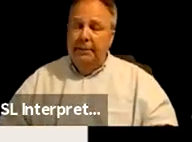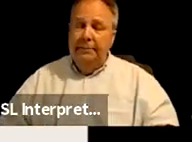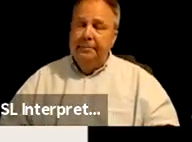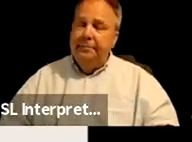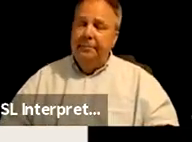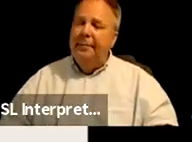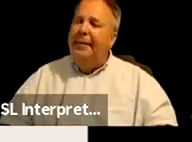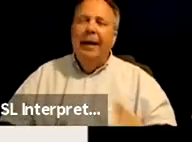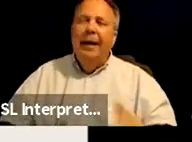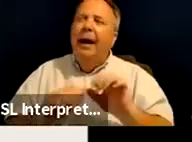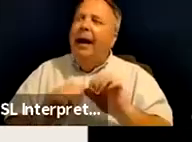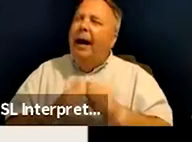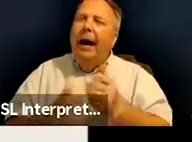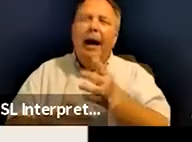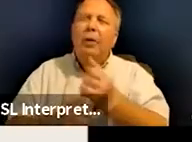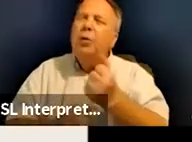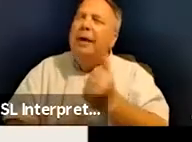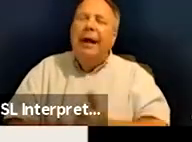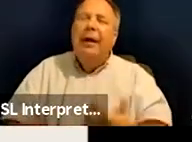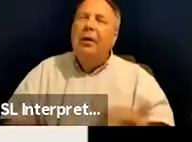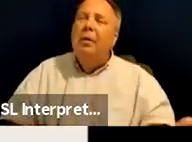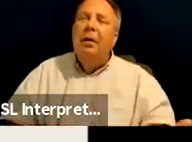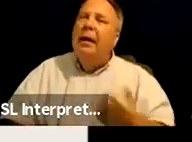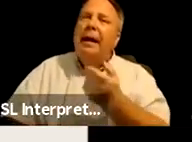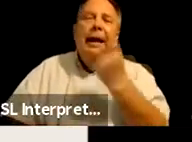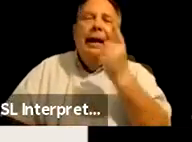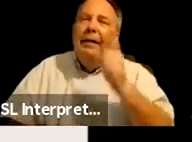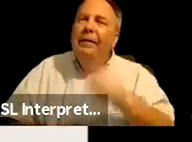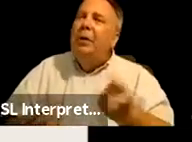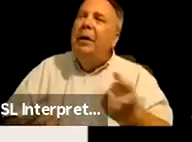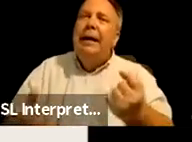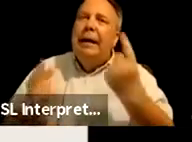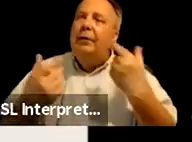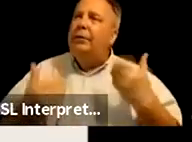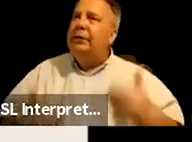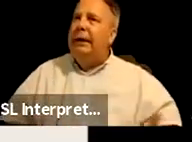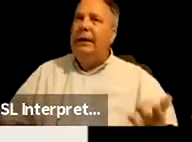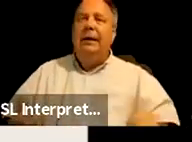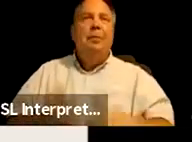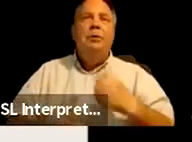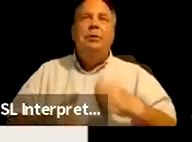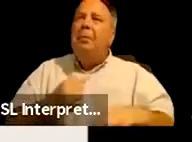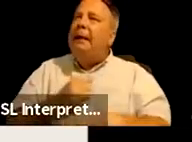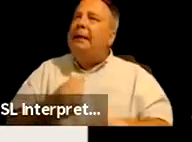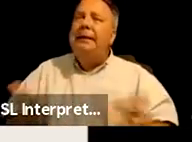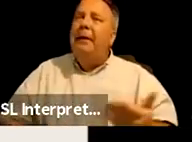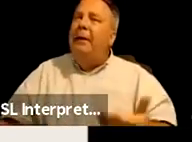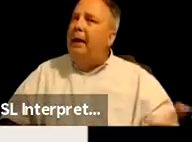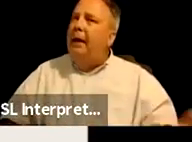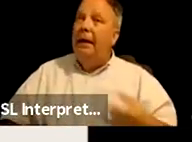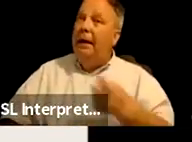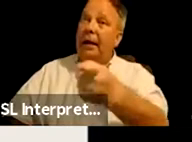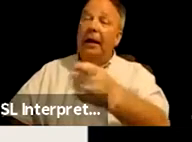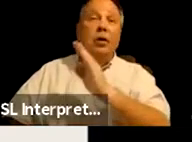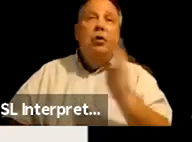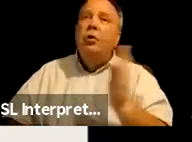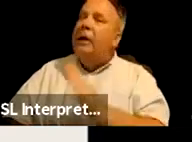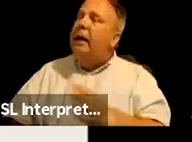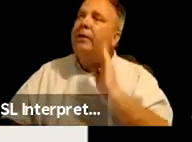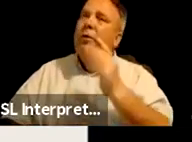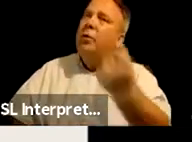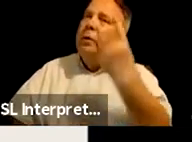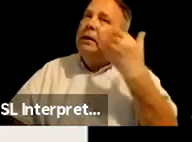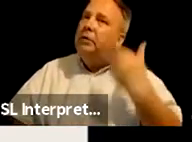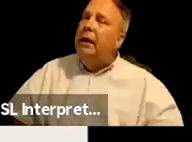How do you go and get help? If, if you can't even understand this most basic thing, like you're never going to understand